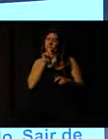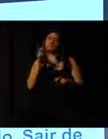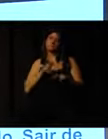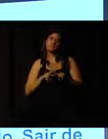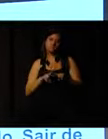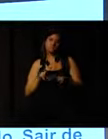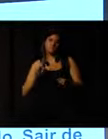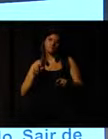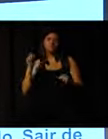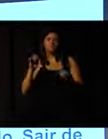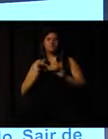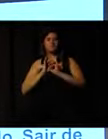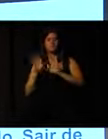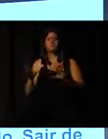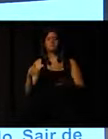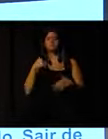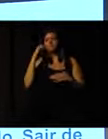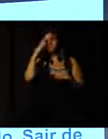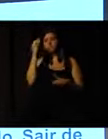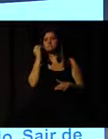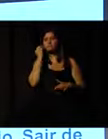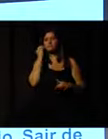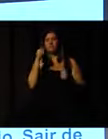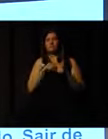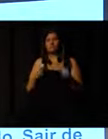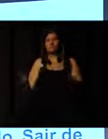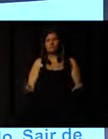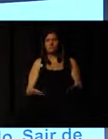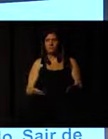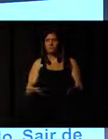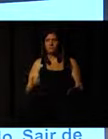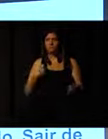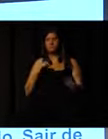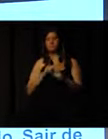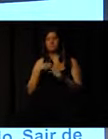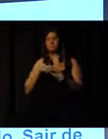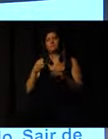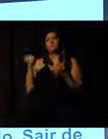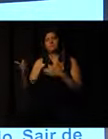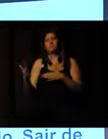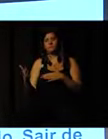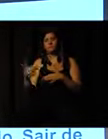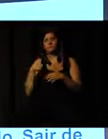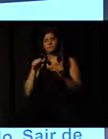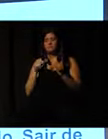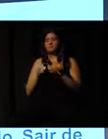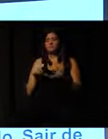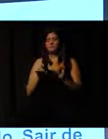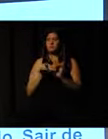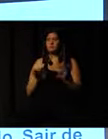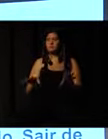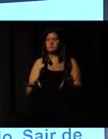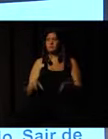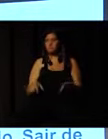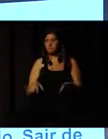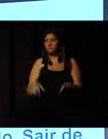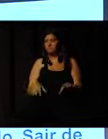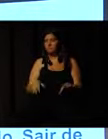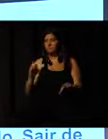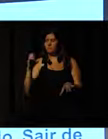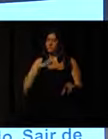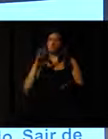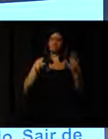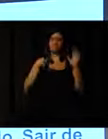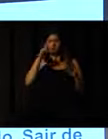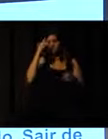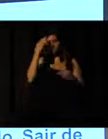I would like to thank the opportunity of being here. I hope I have contributed. I am available for